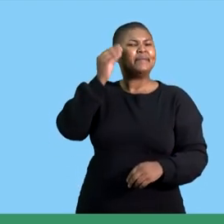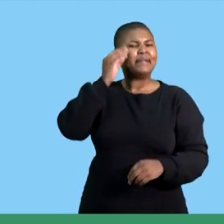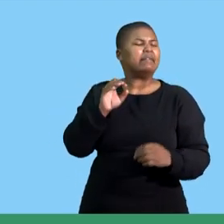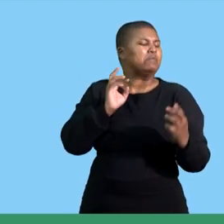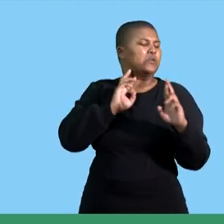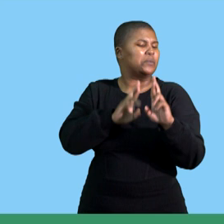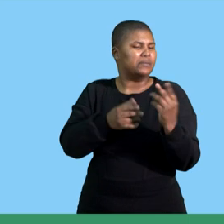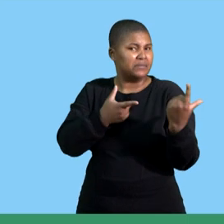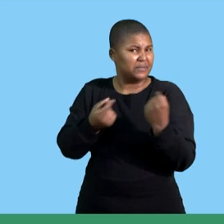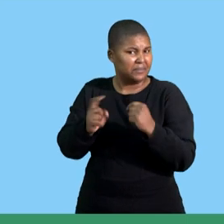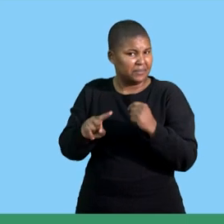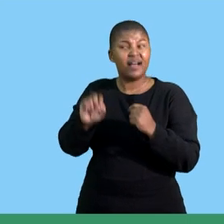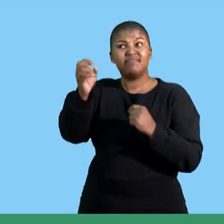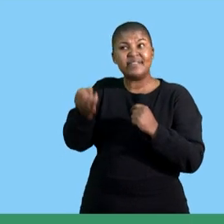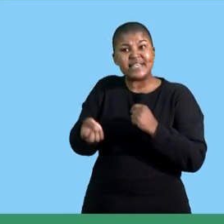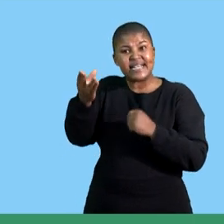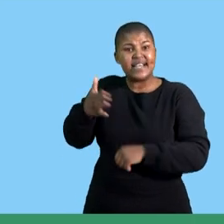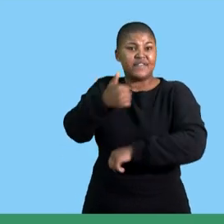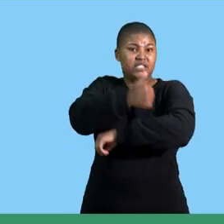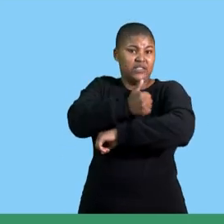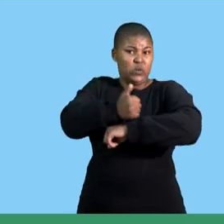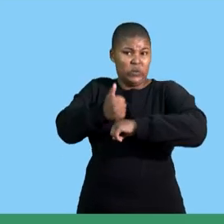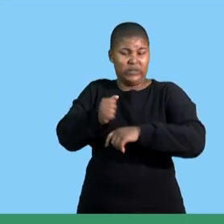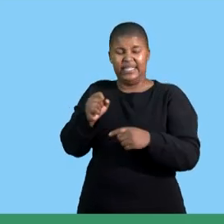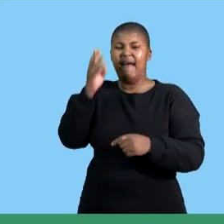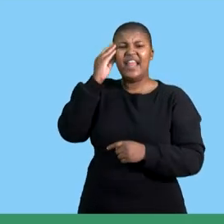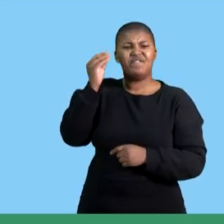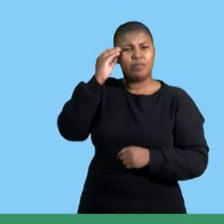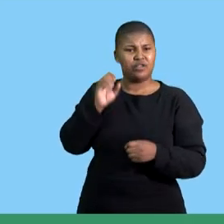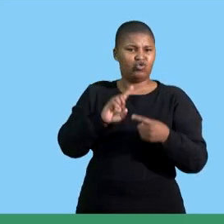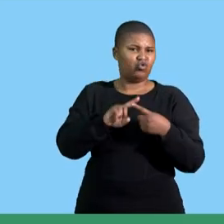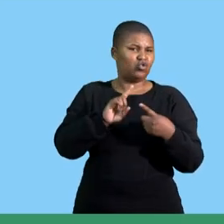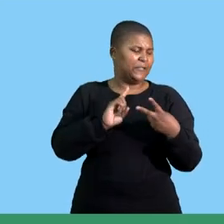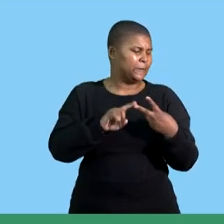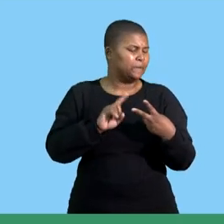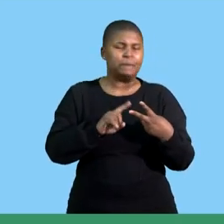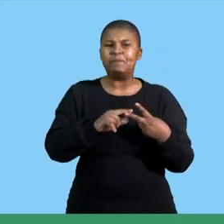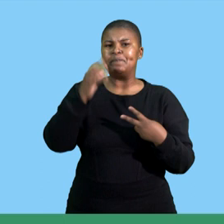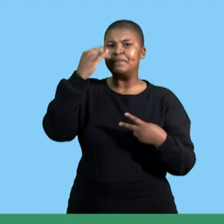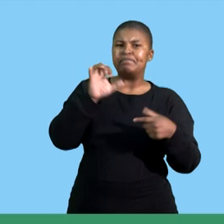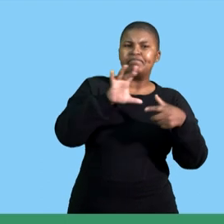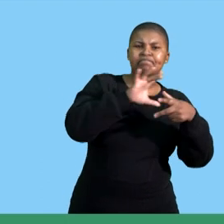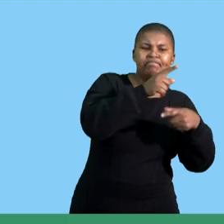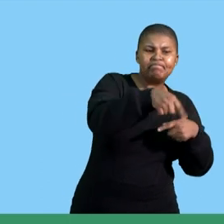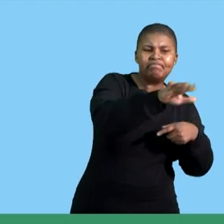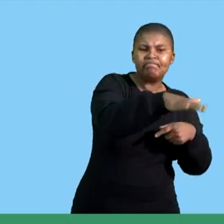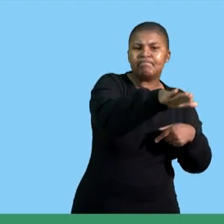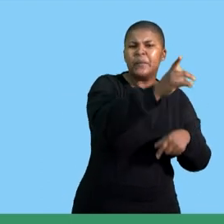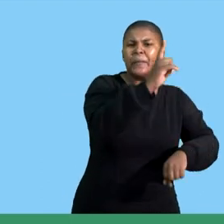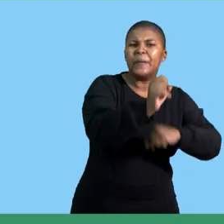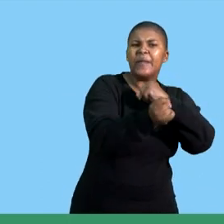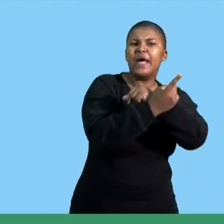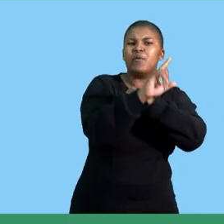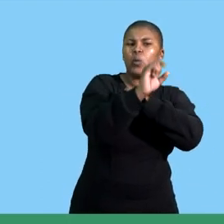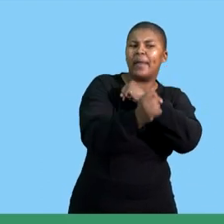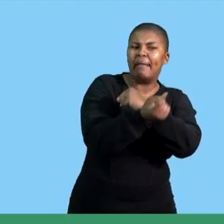and does not include any additional inputs so as the name says informational reports these are reports